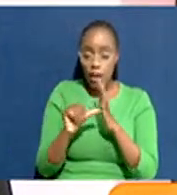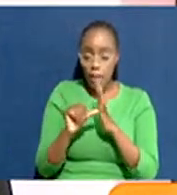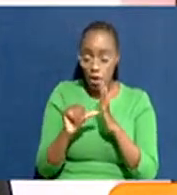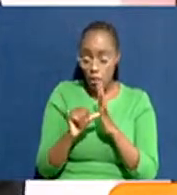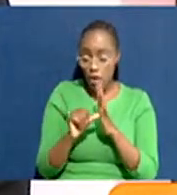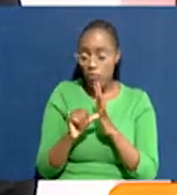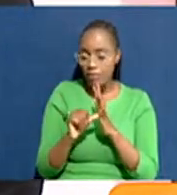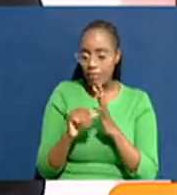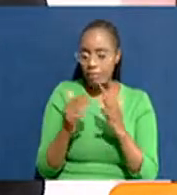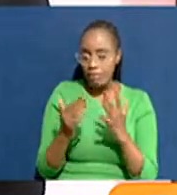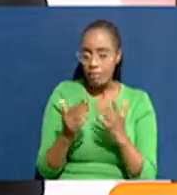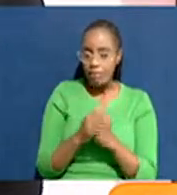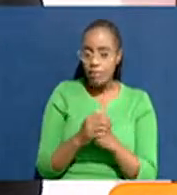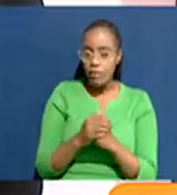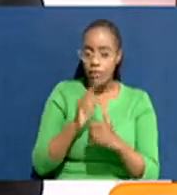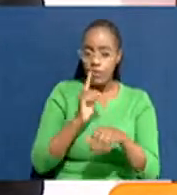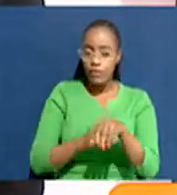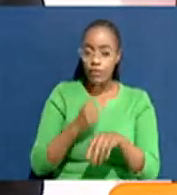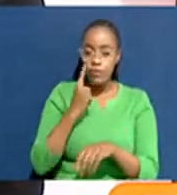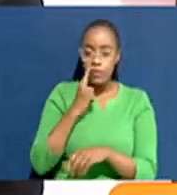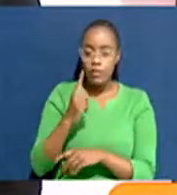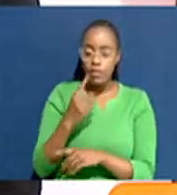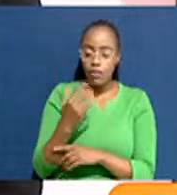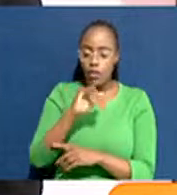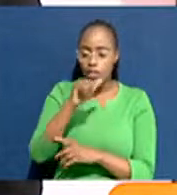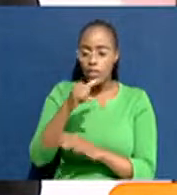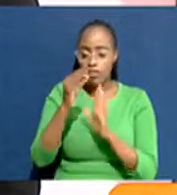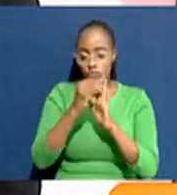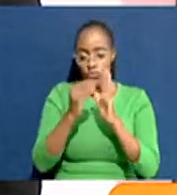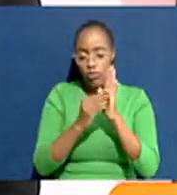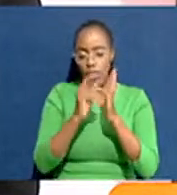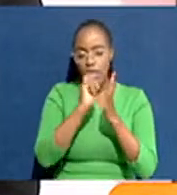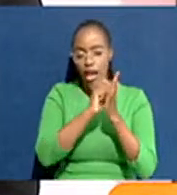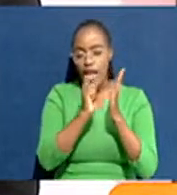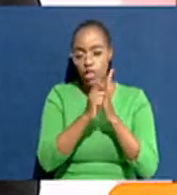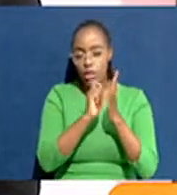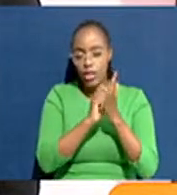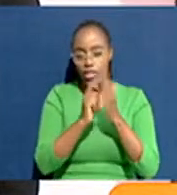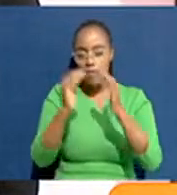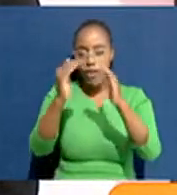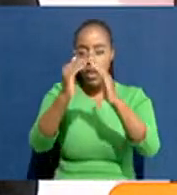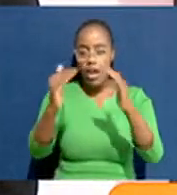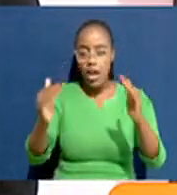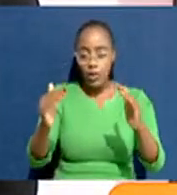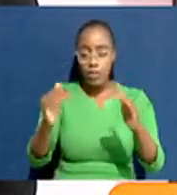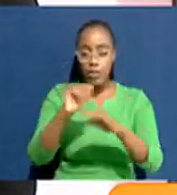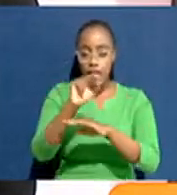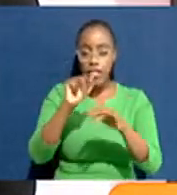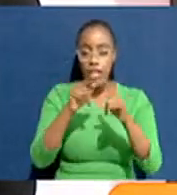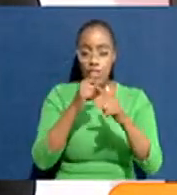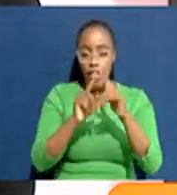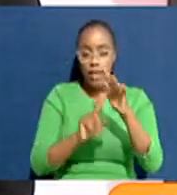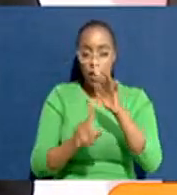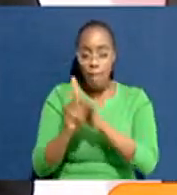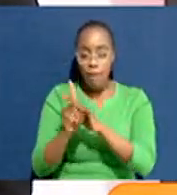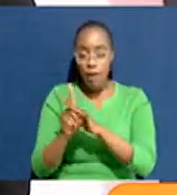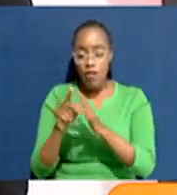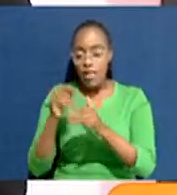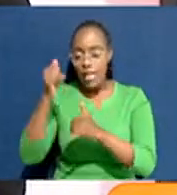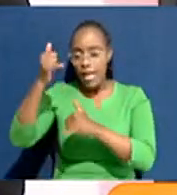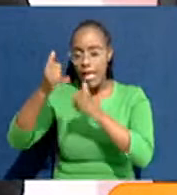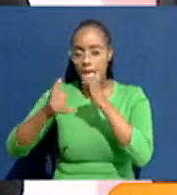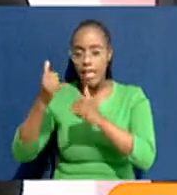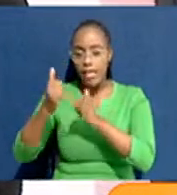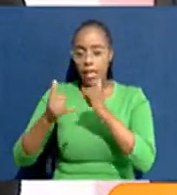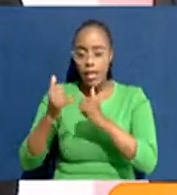And you see, when you look at this, and I was just looking at the calculation, the housing discussion is also coming at the tail